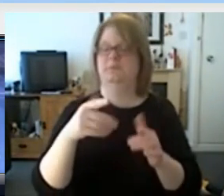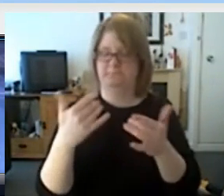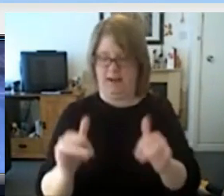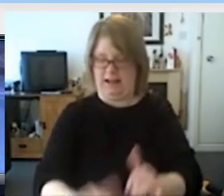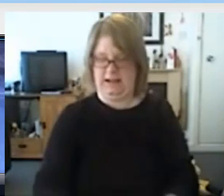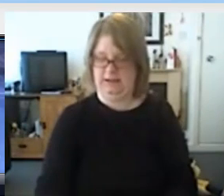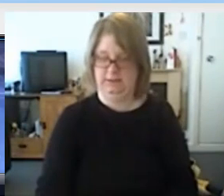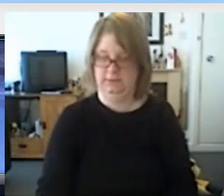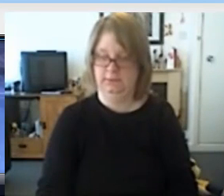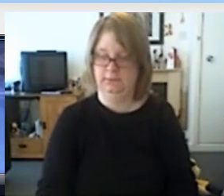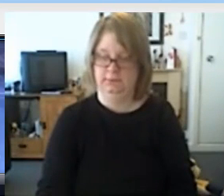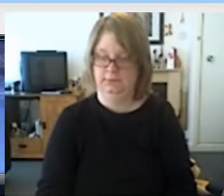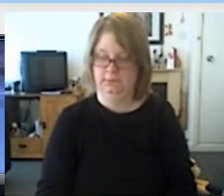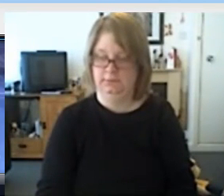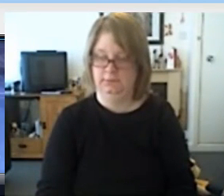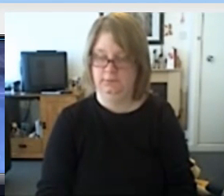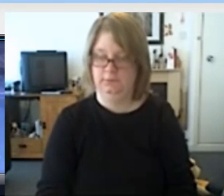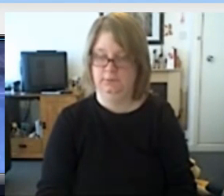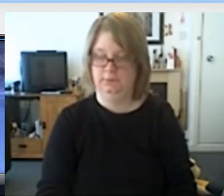I don't know.